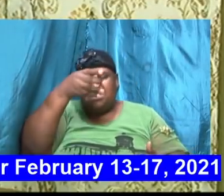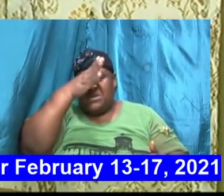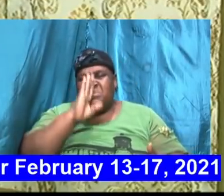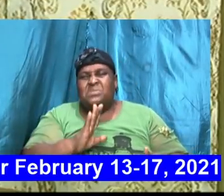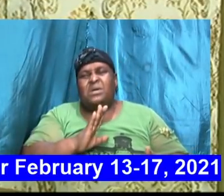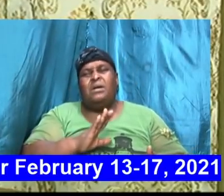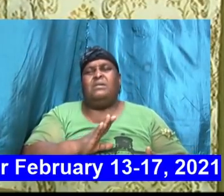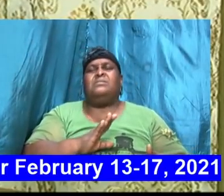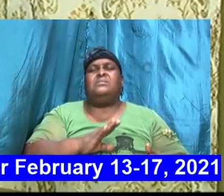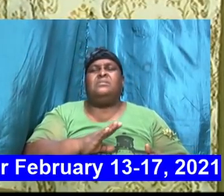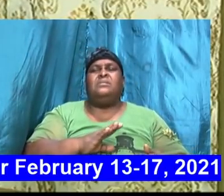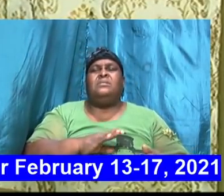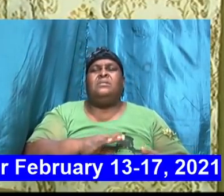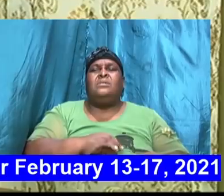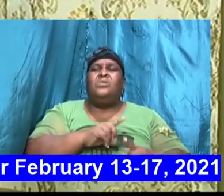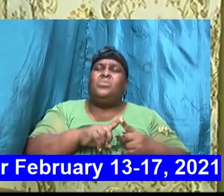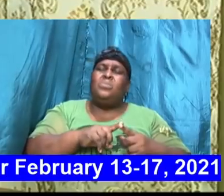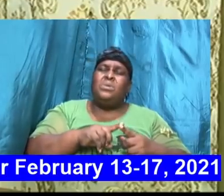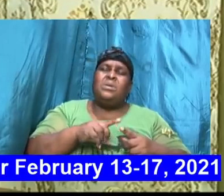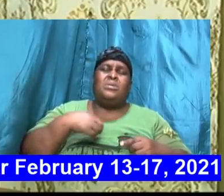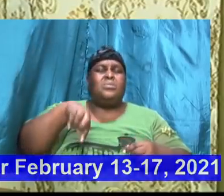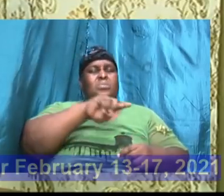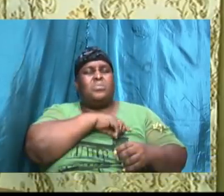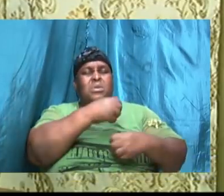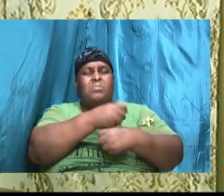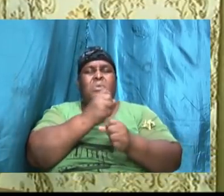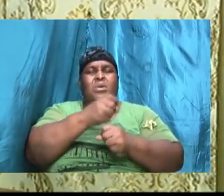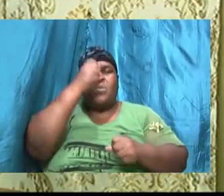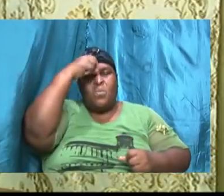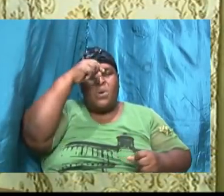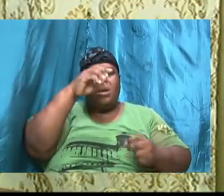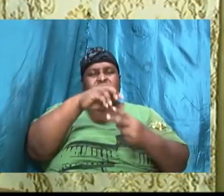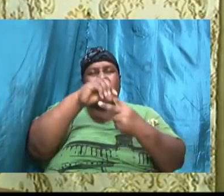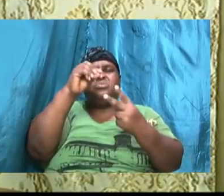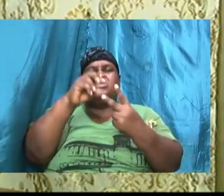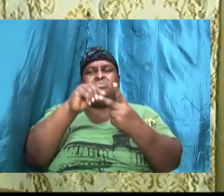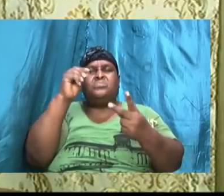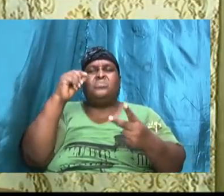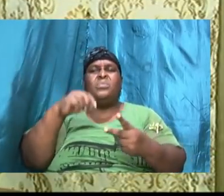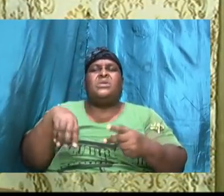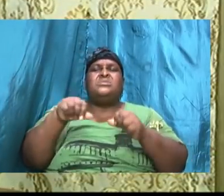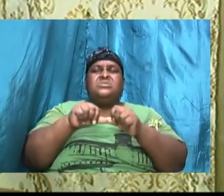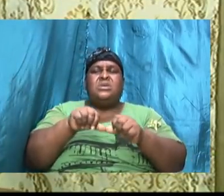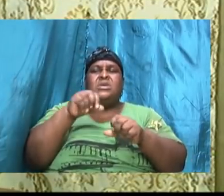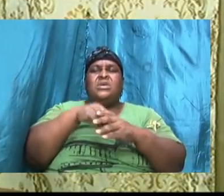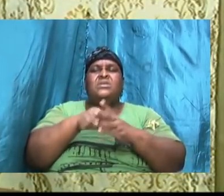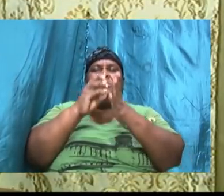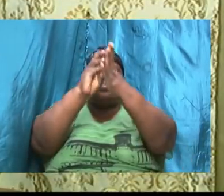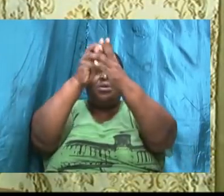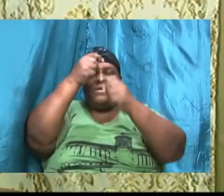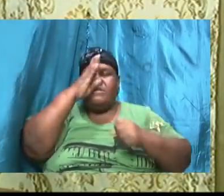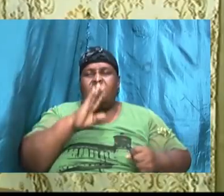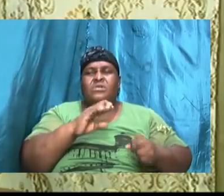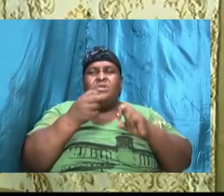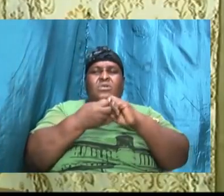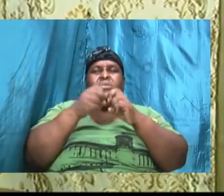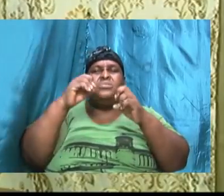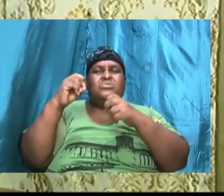we make wise choices and abide in the will of the Lord our struggles will be less